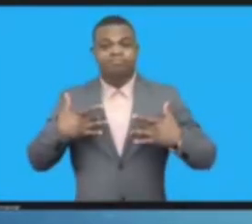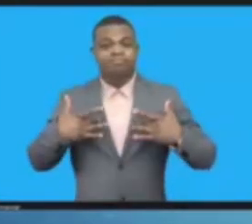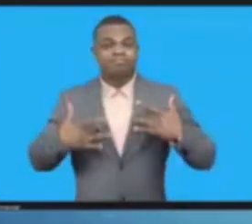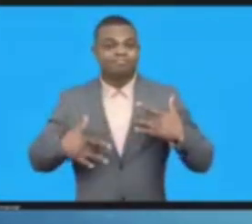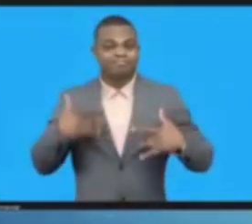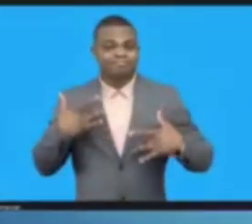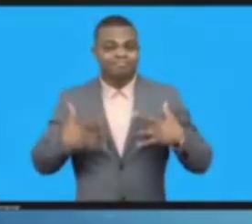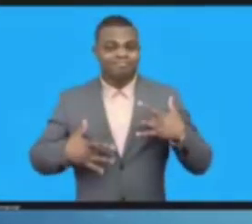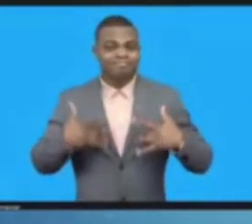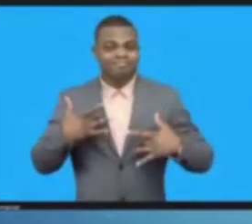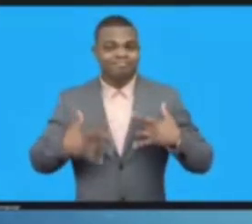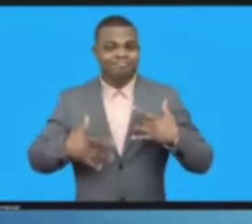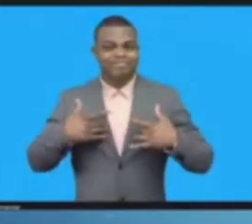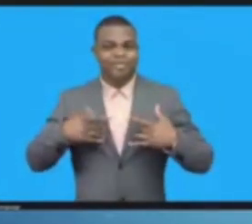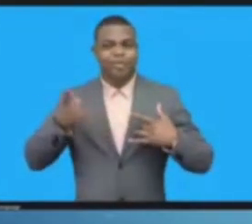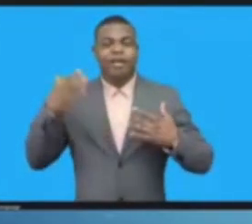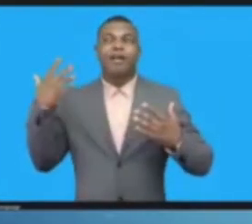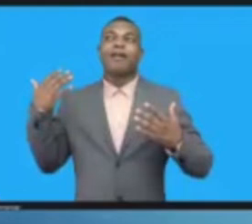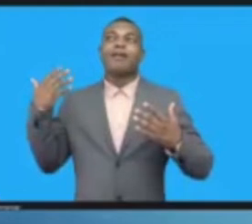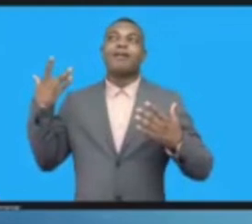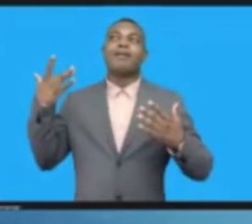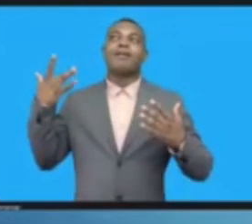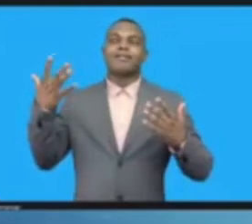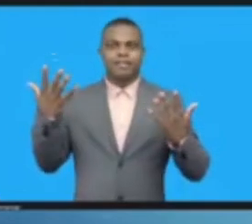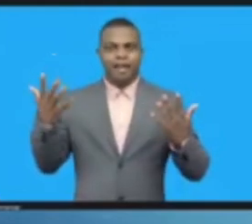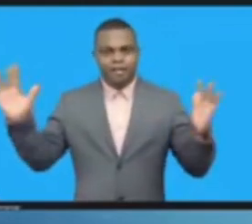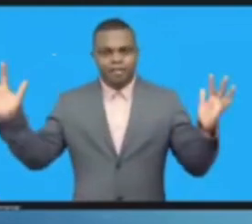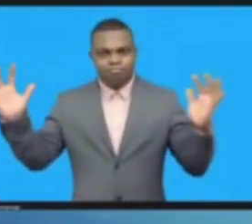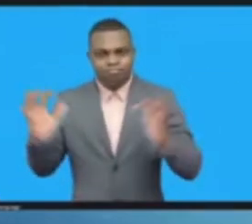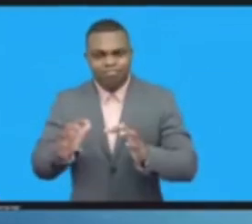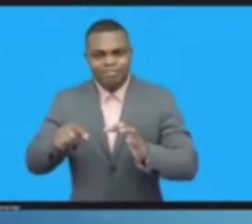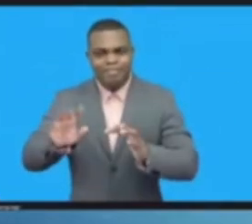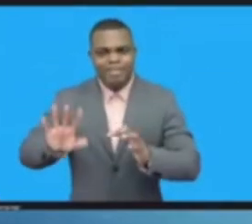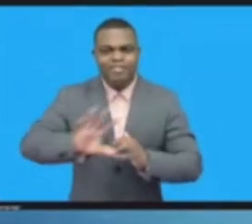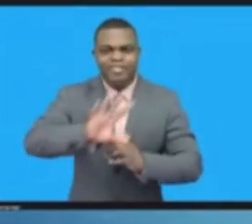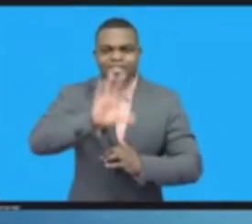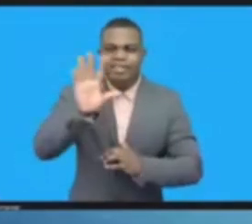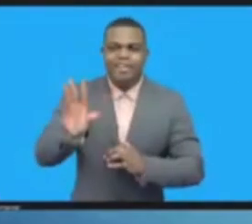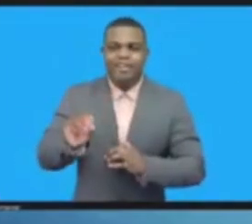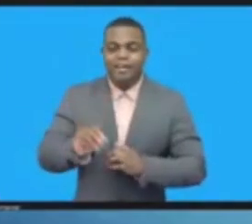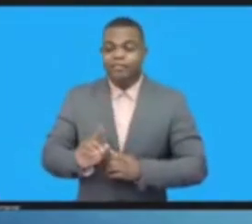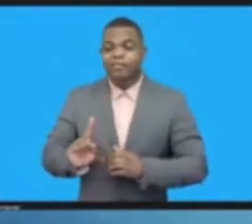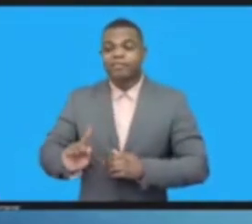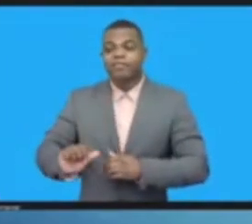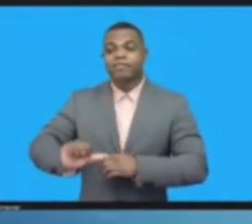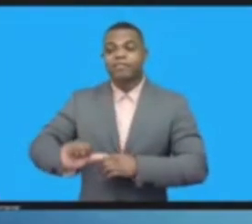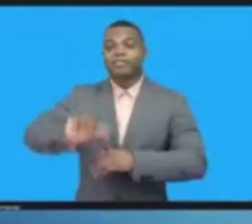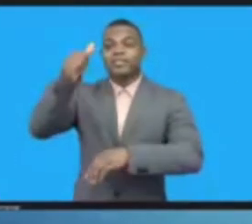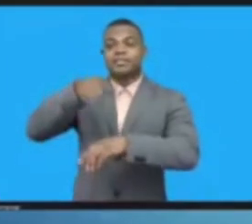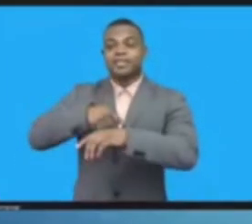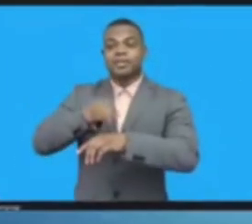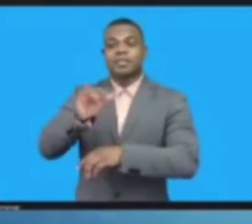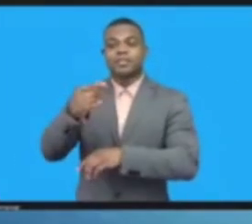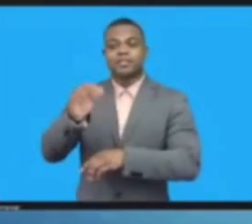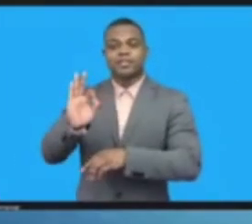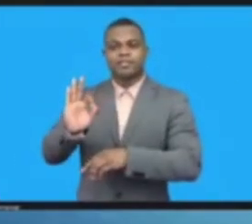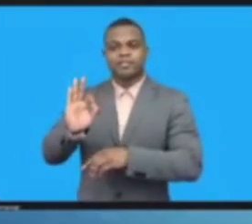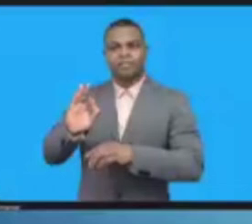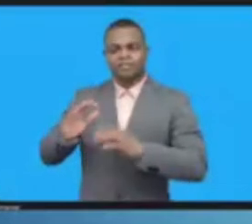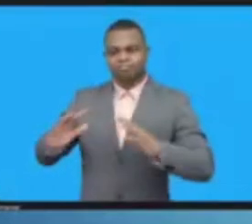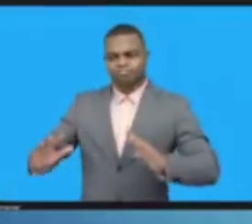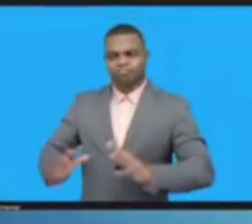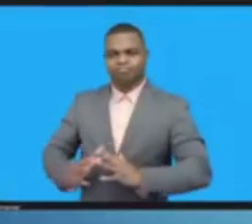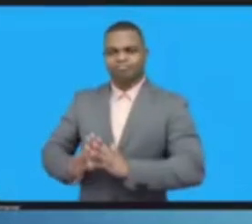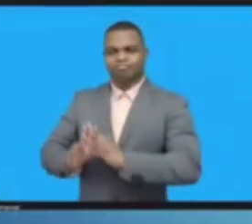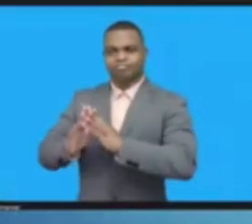IGF was born and where the potential of digital transformation to drive growth and